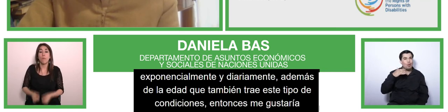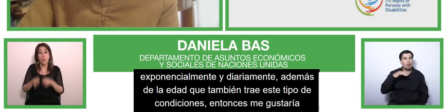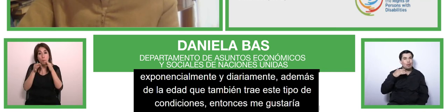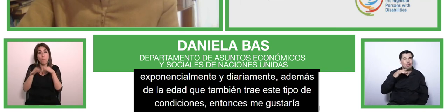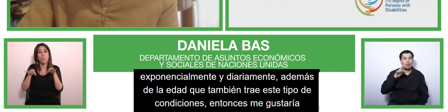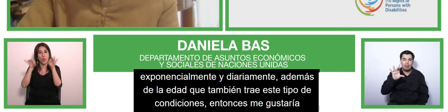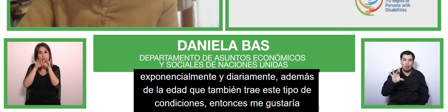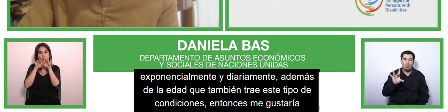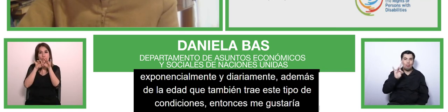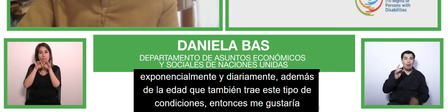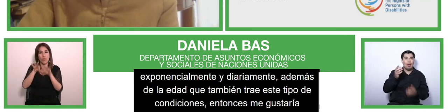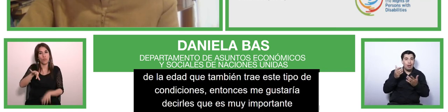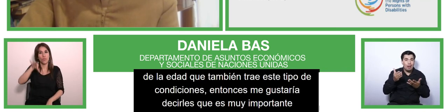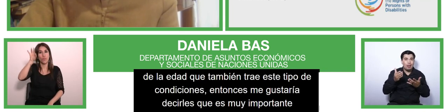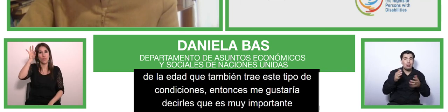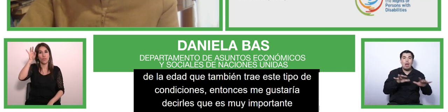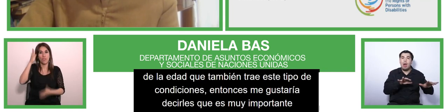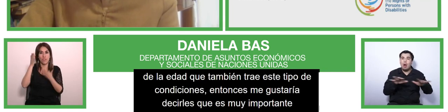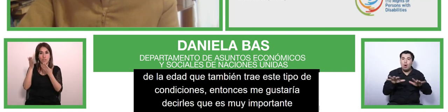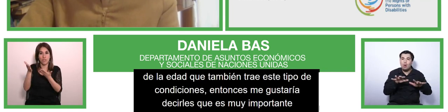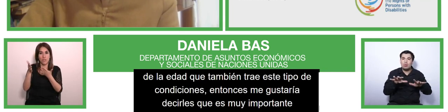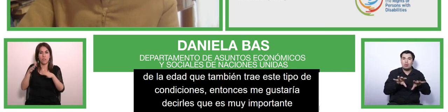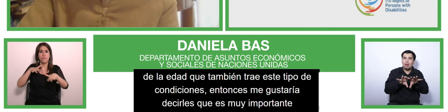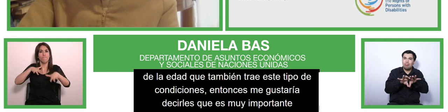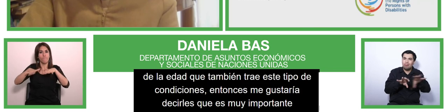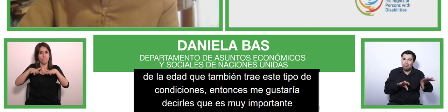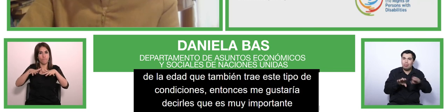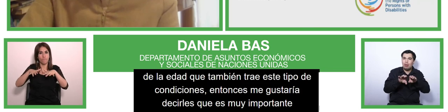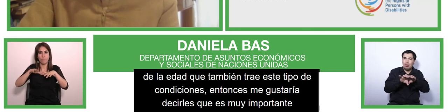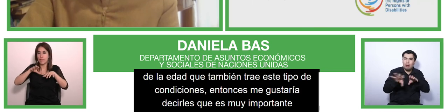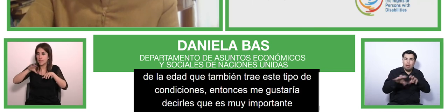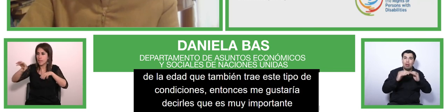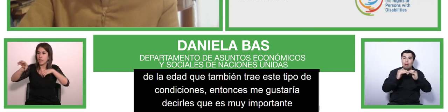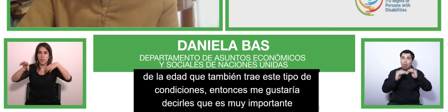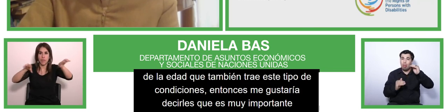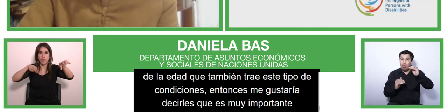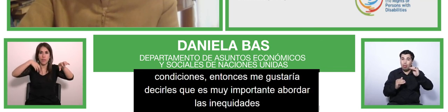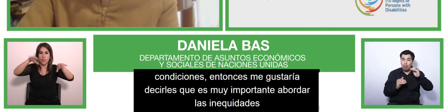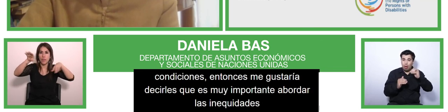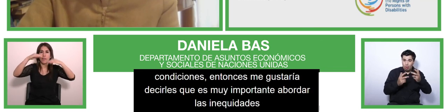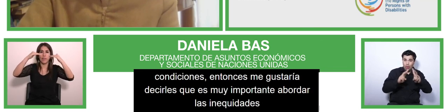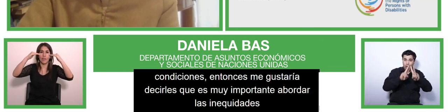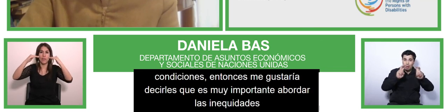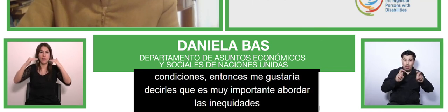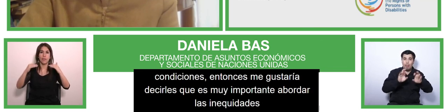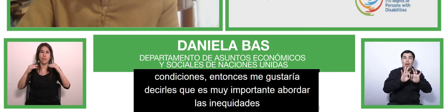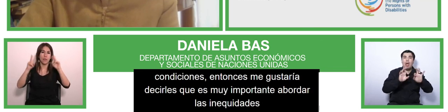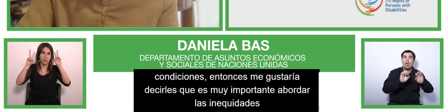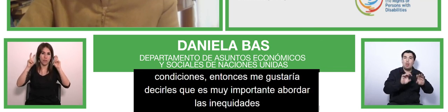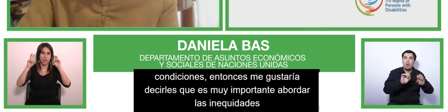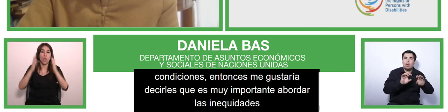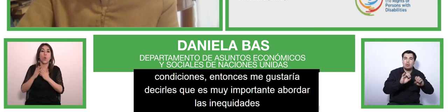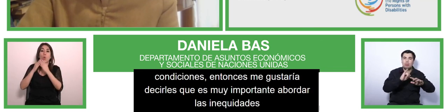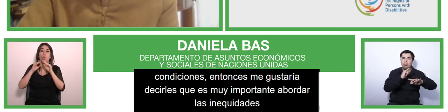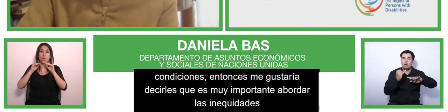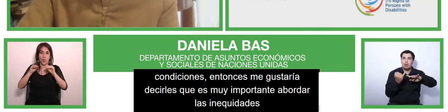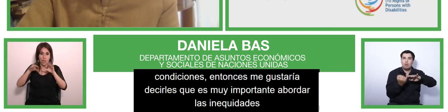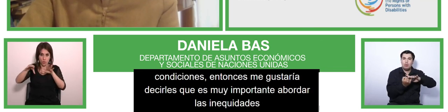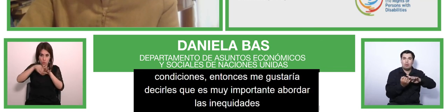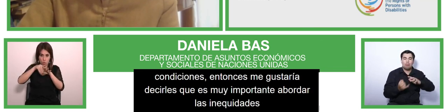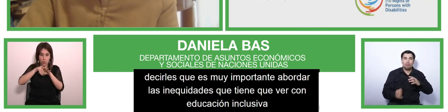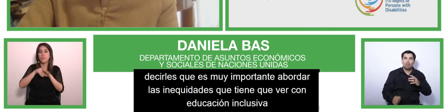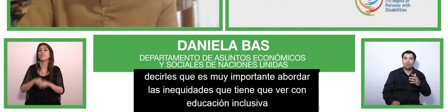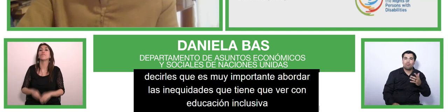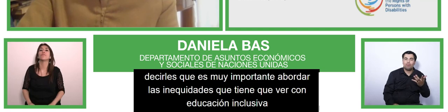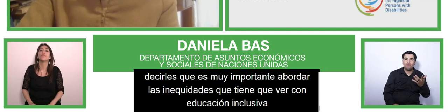inequalities when it comes to inclusive education due to the lack of